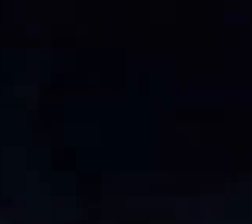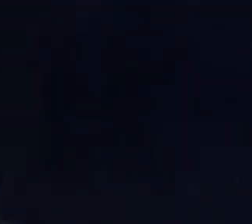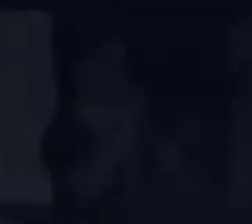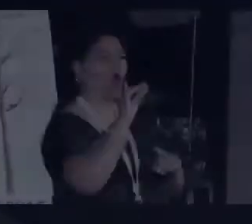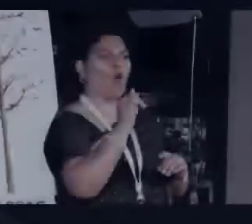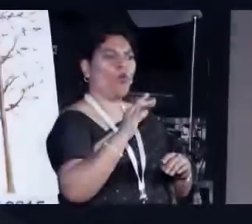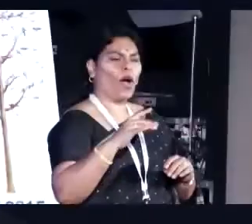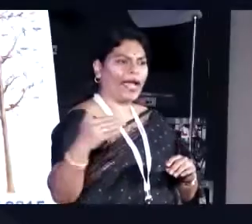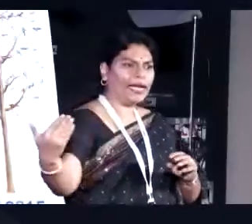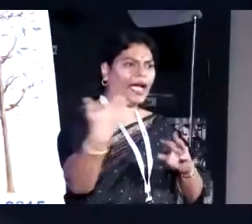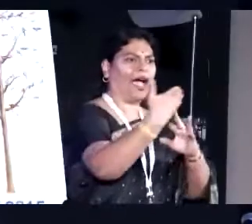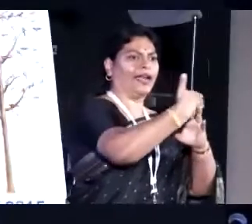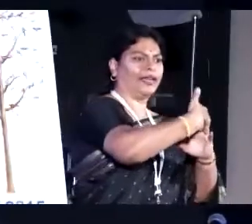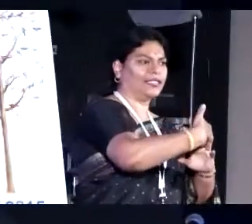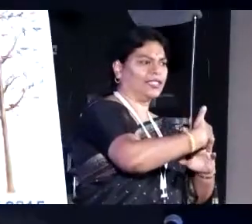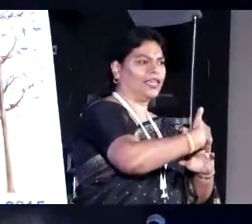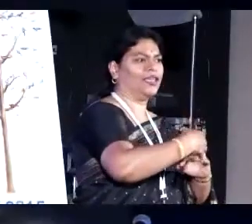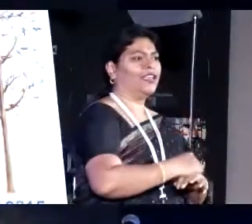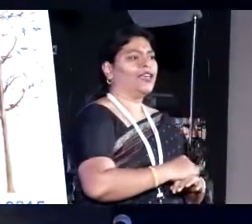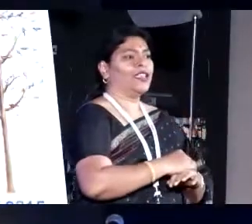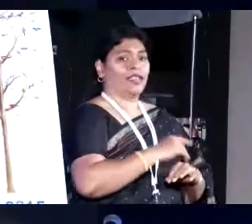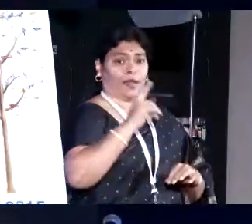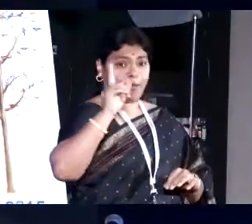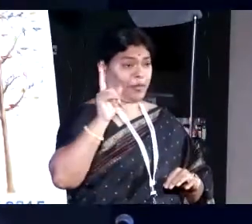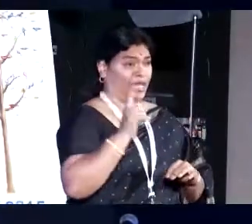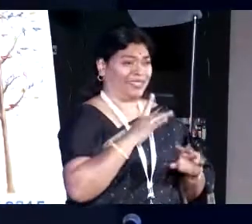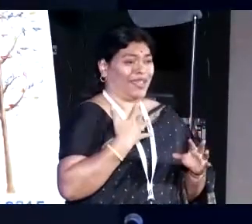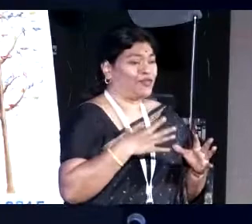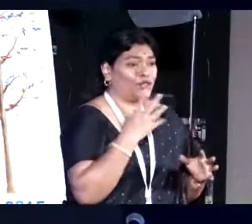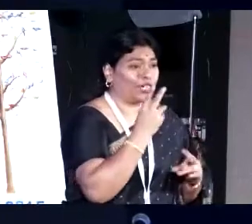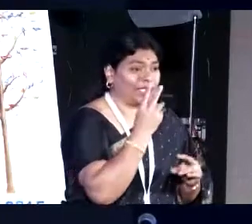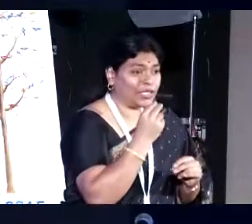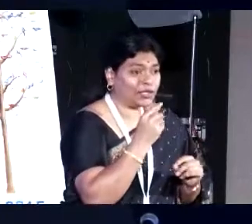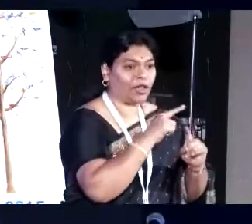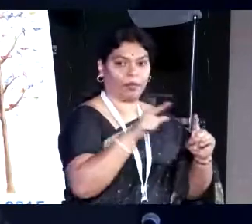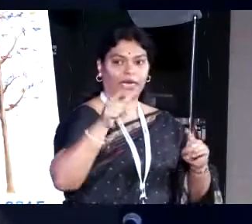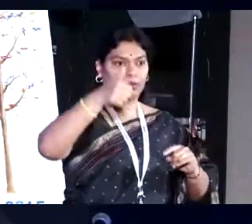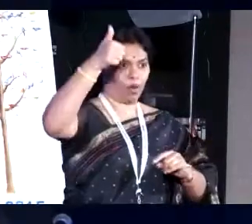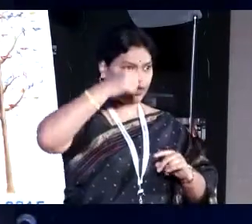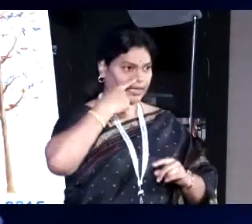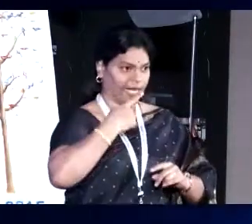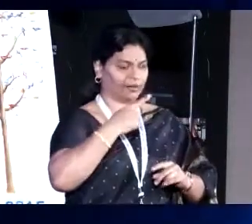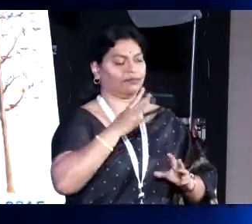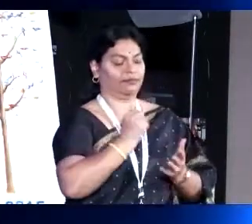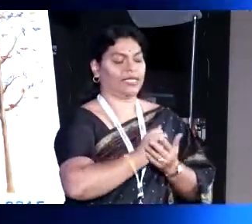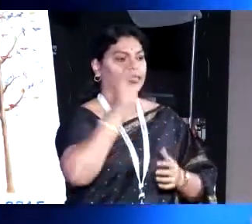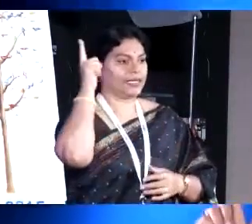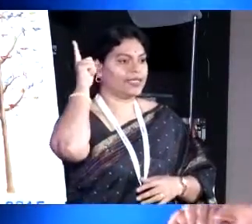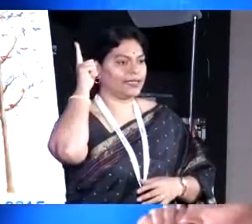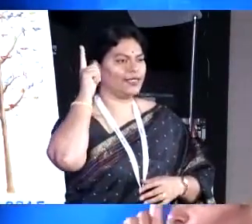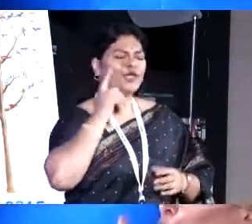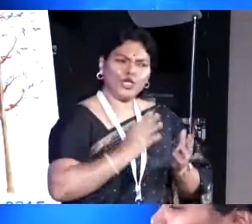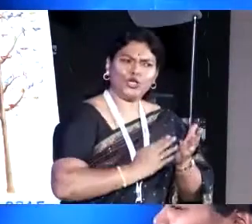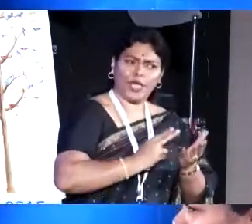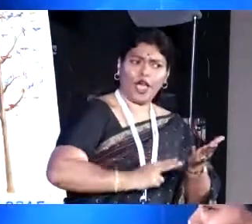I was not supposed to speak to you but because when the boss says you have to do that, very simple, so that is why I am here and to be honest